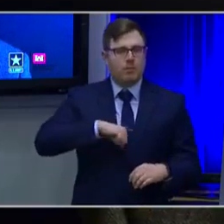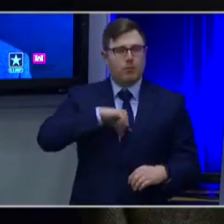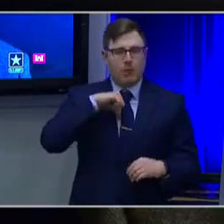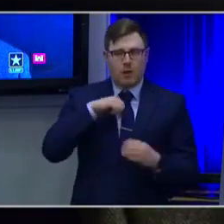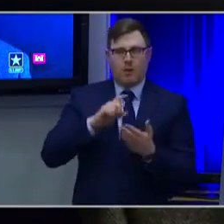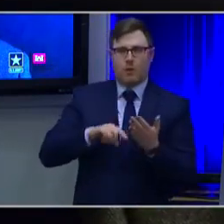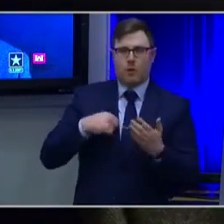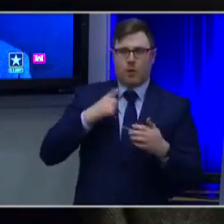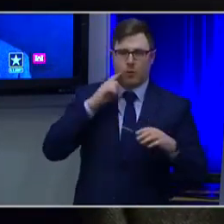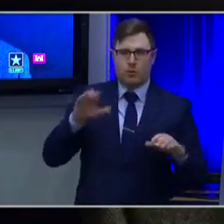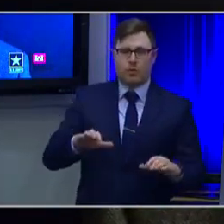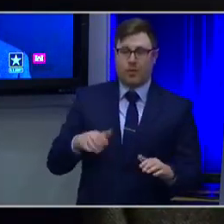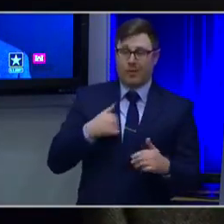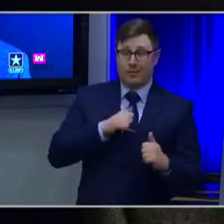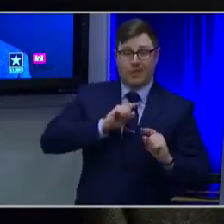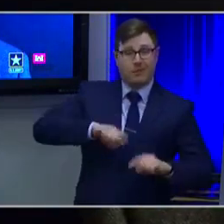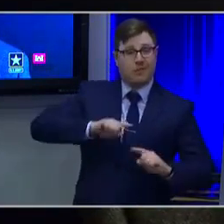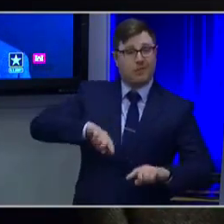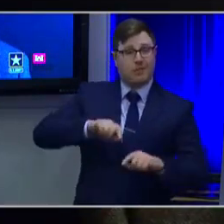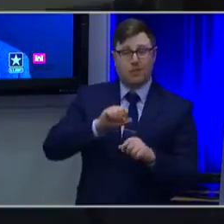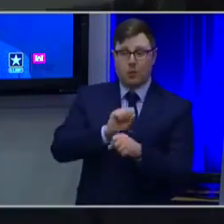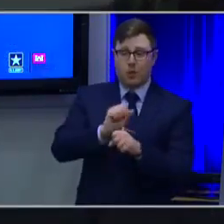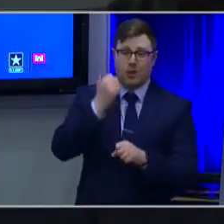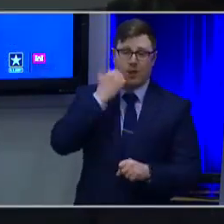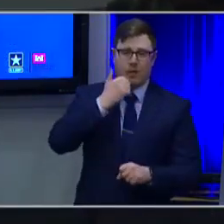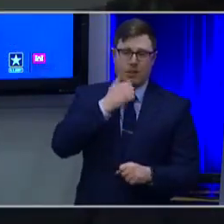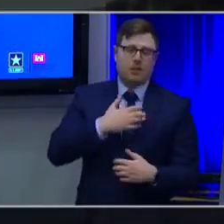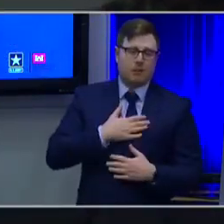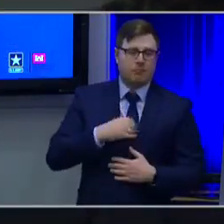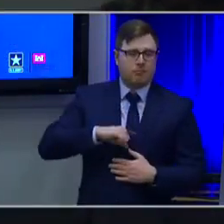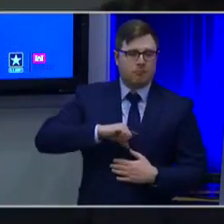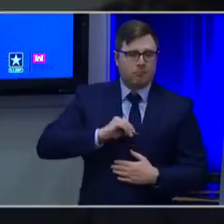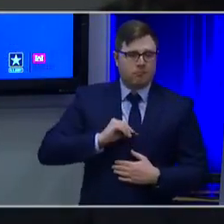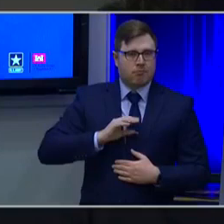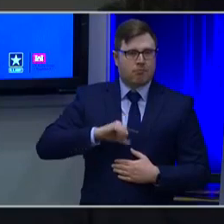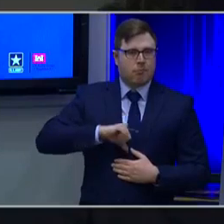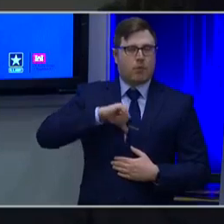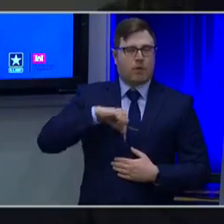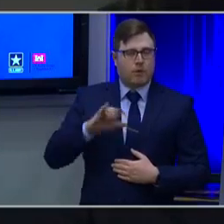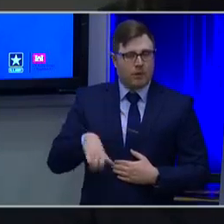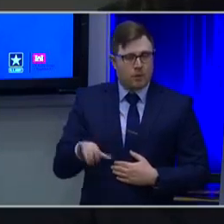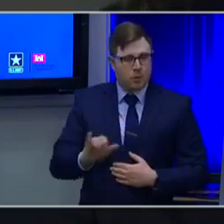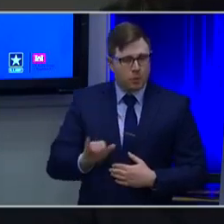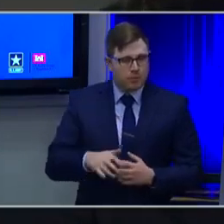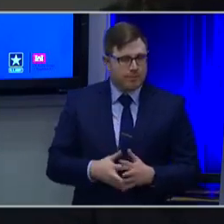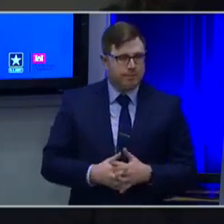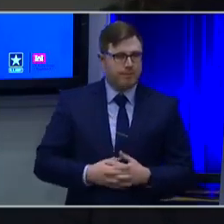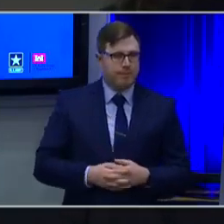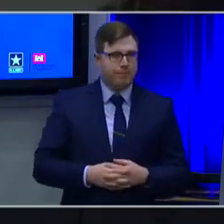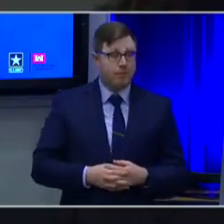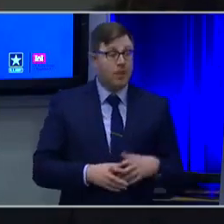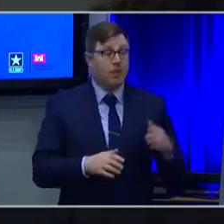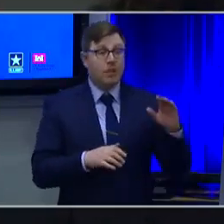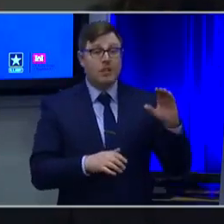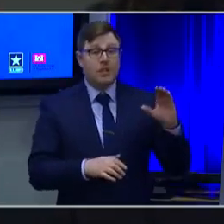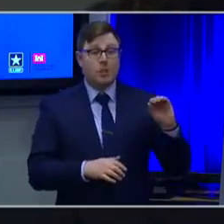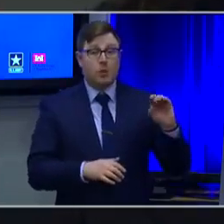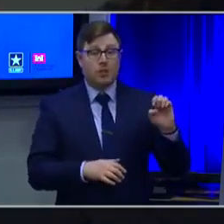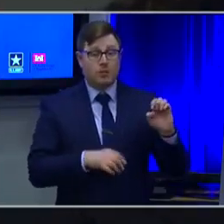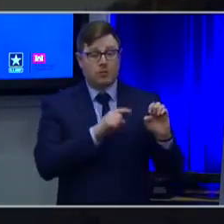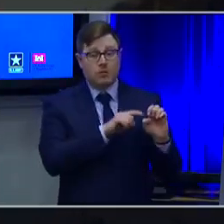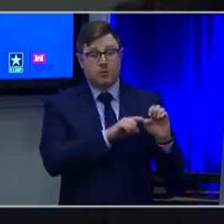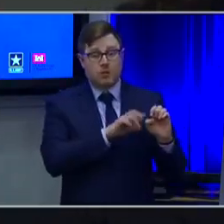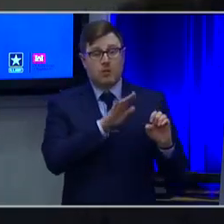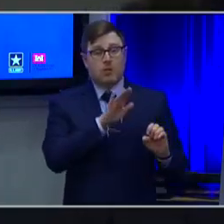and I love coming to work every day just because of it. The Corps of Engineers is structured with an overall